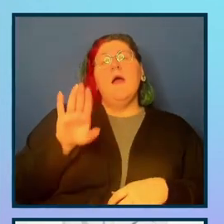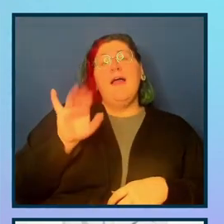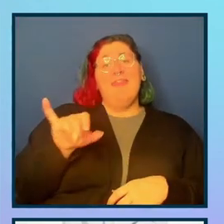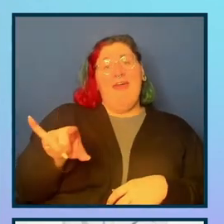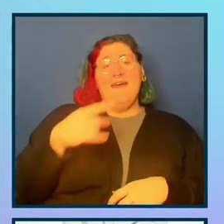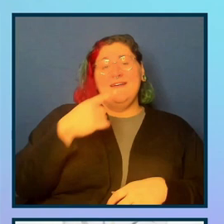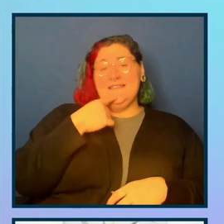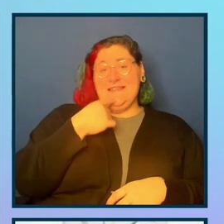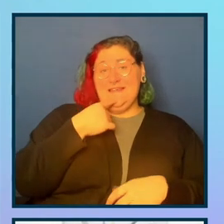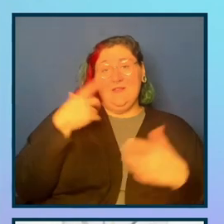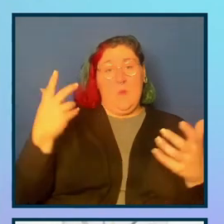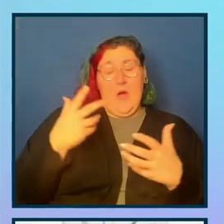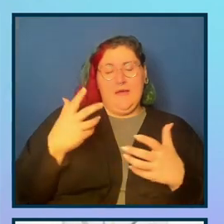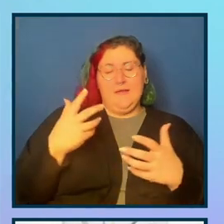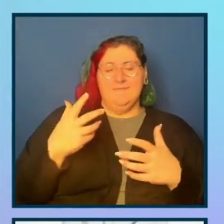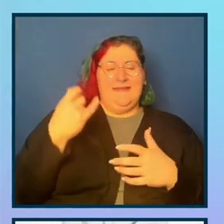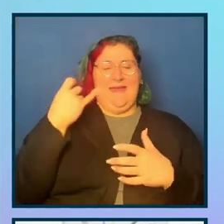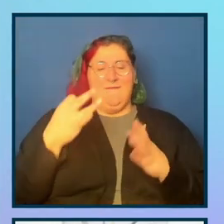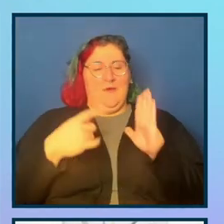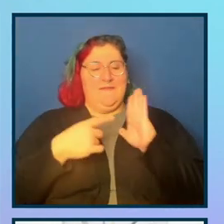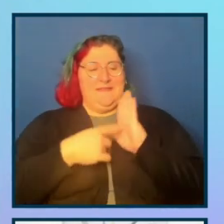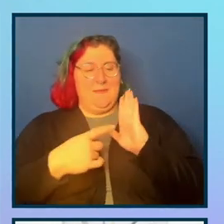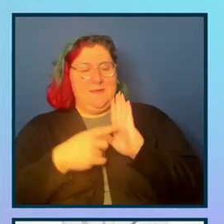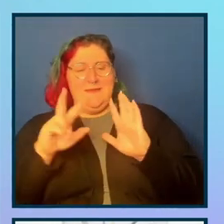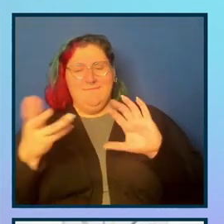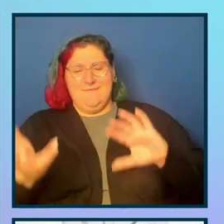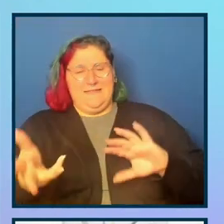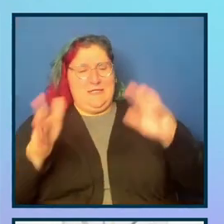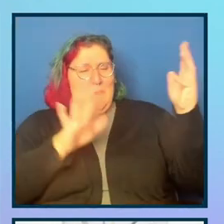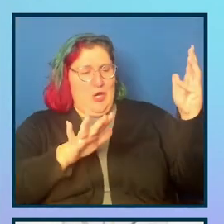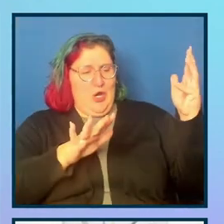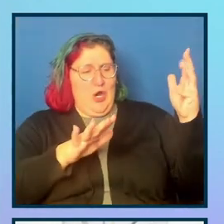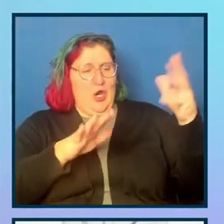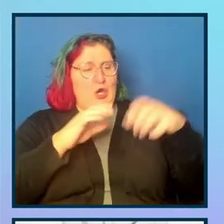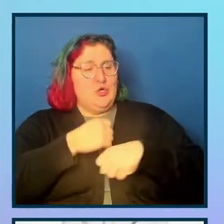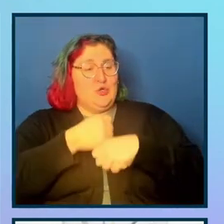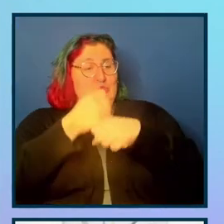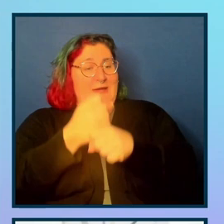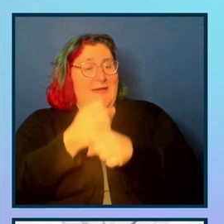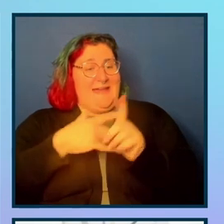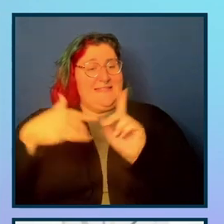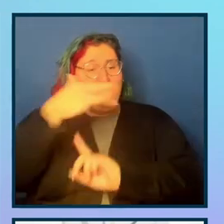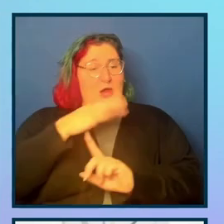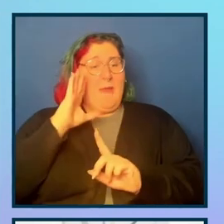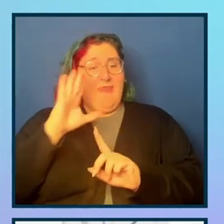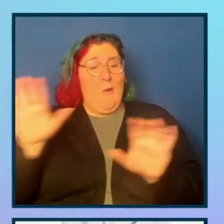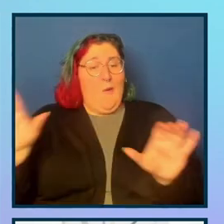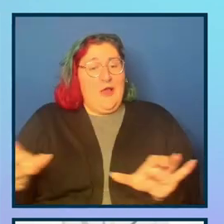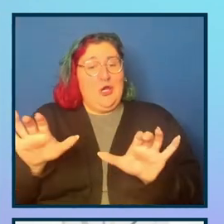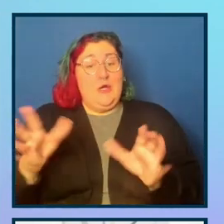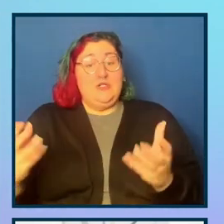of disorder, crying, creates an environment that actually encourages further crying and disorder,